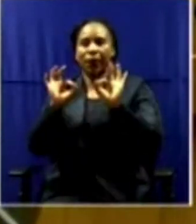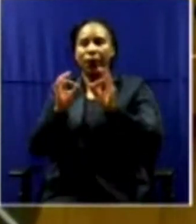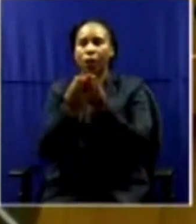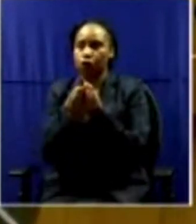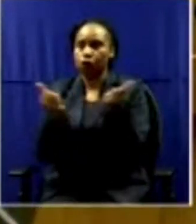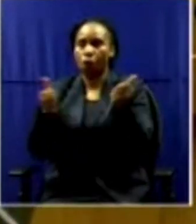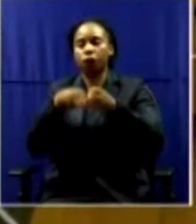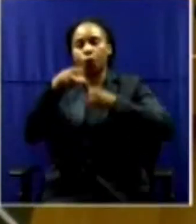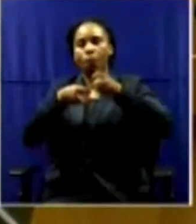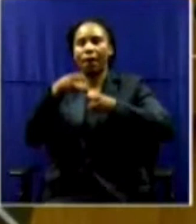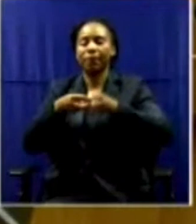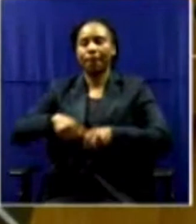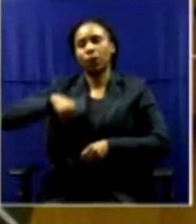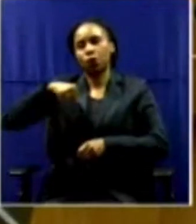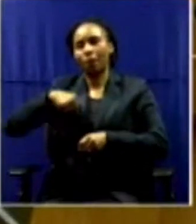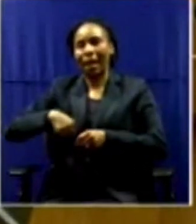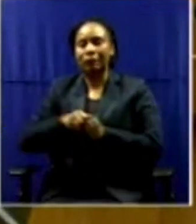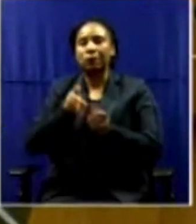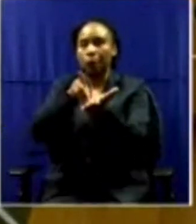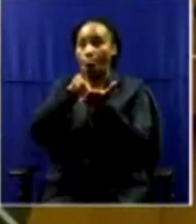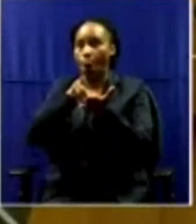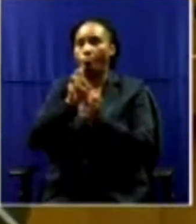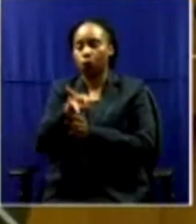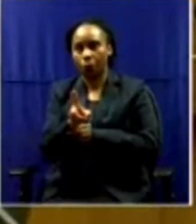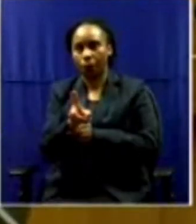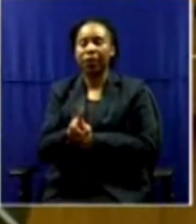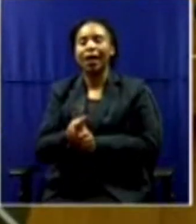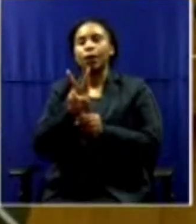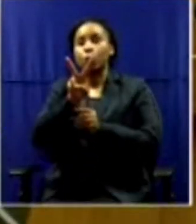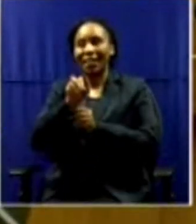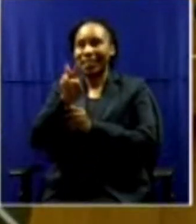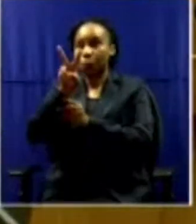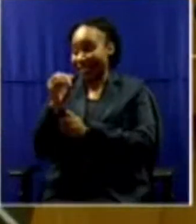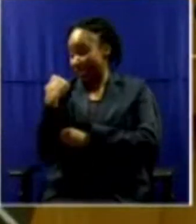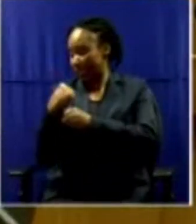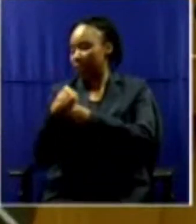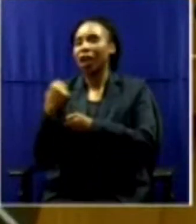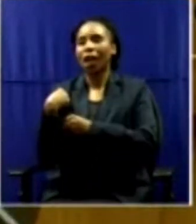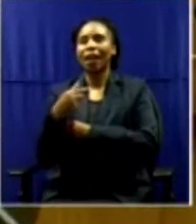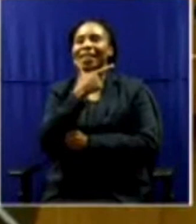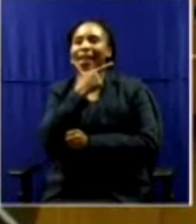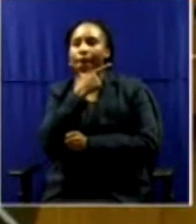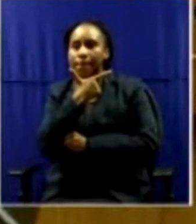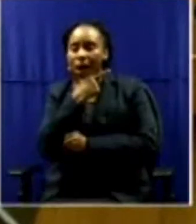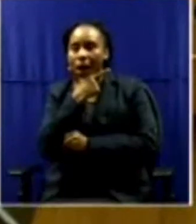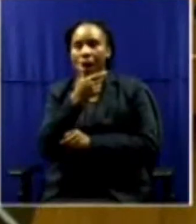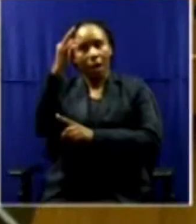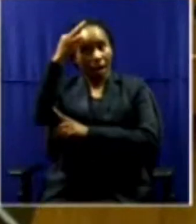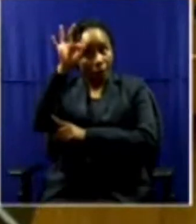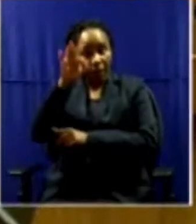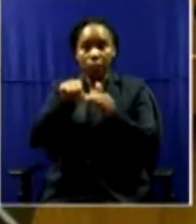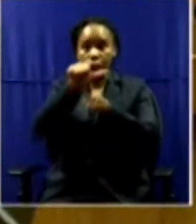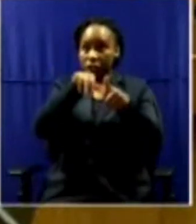municipal debt as well. In December 2020, government and its social partners signed